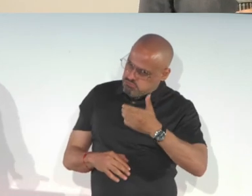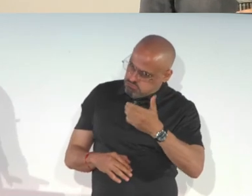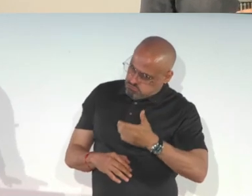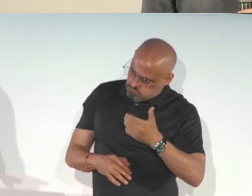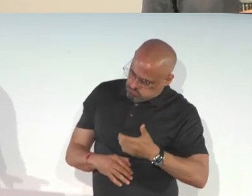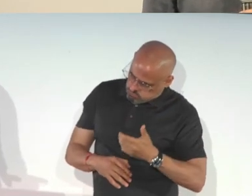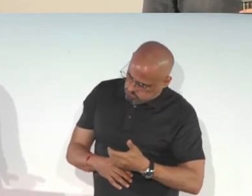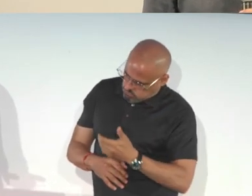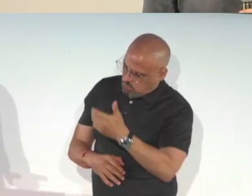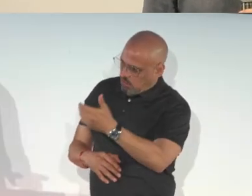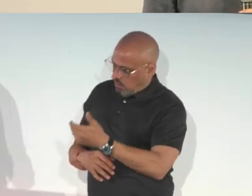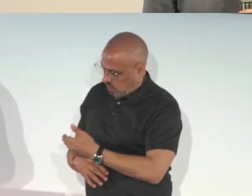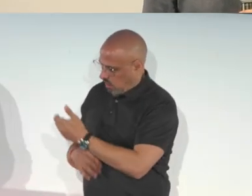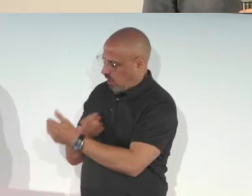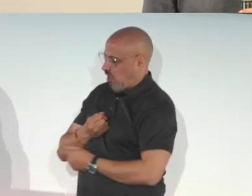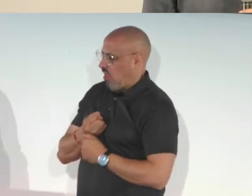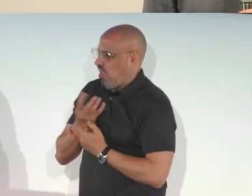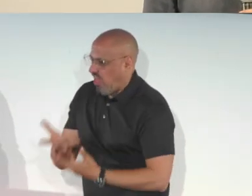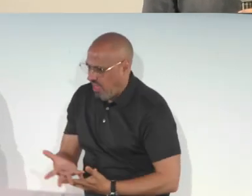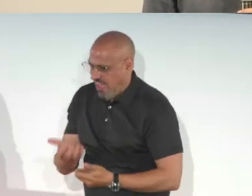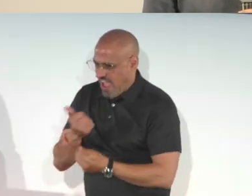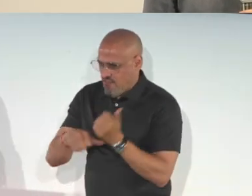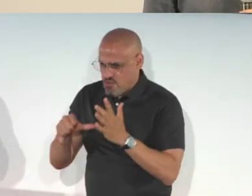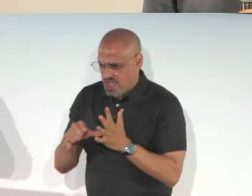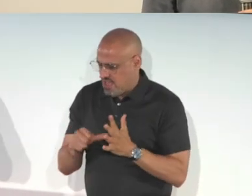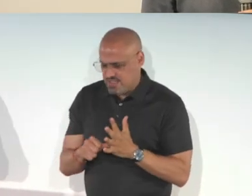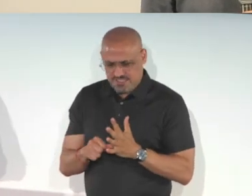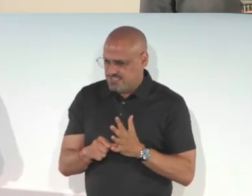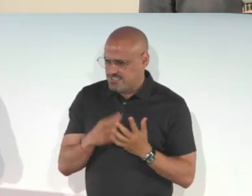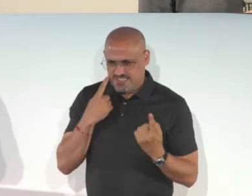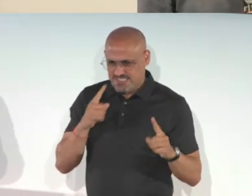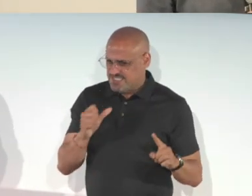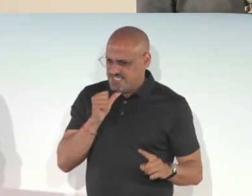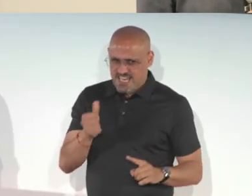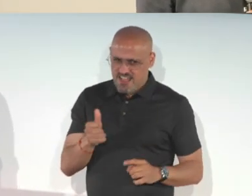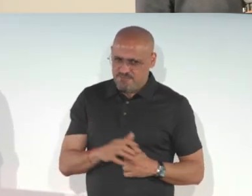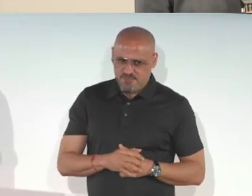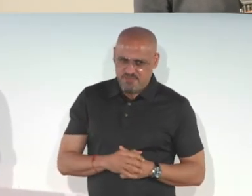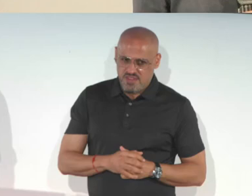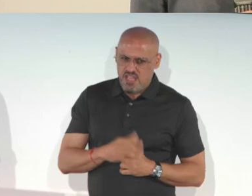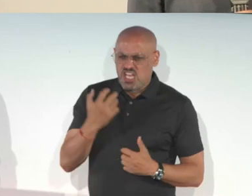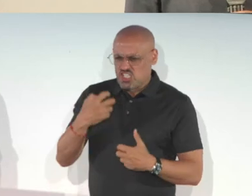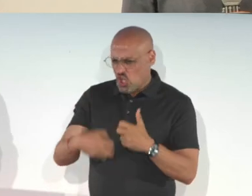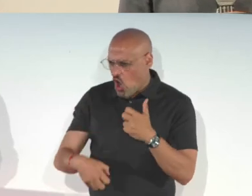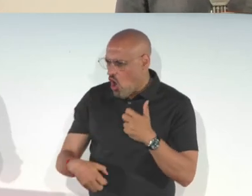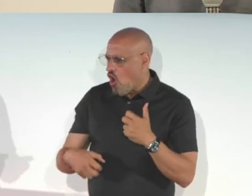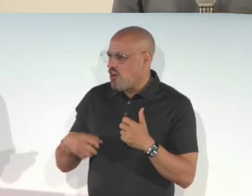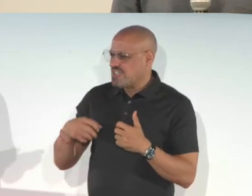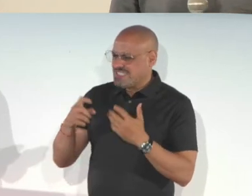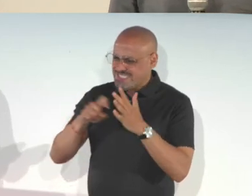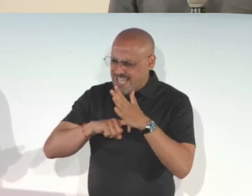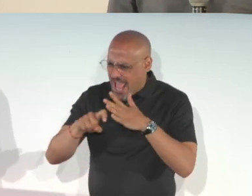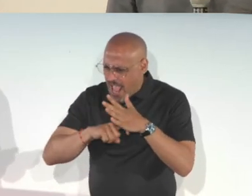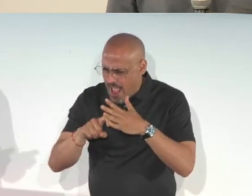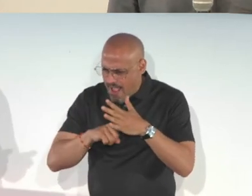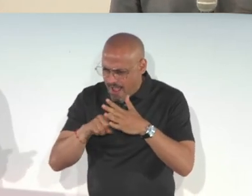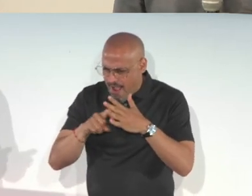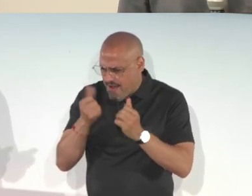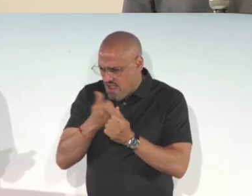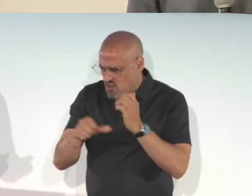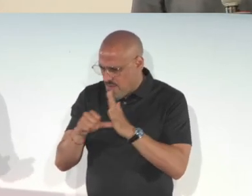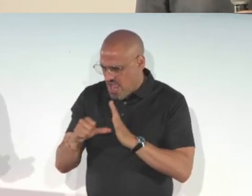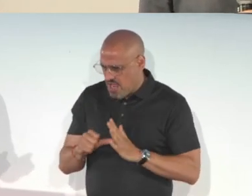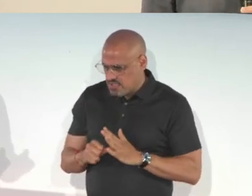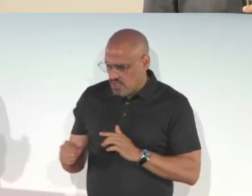long text, like if you want to read an entire book, holding up your phone, you know, over text and trying to OCR every page